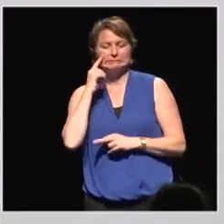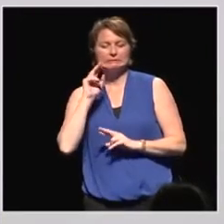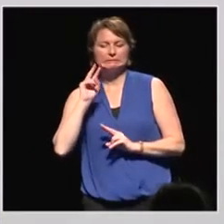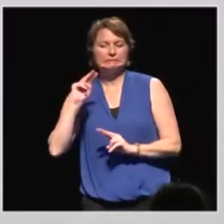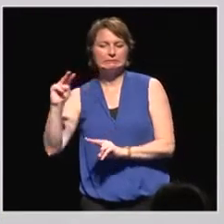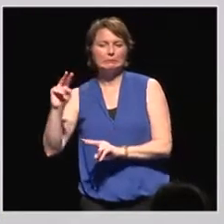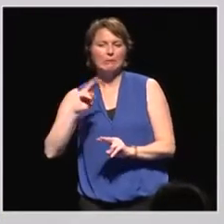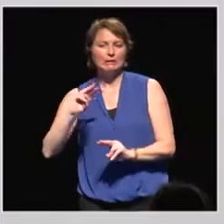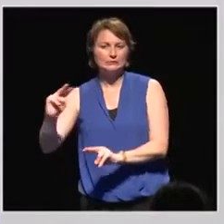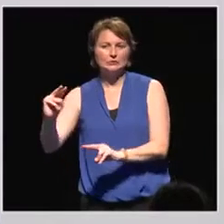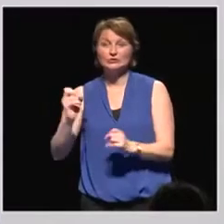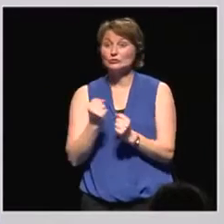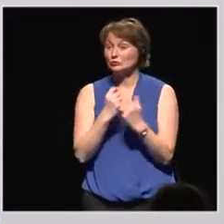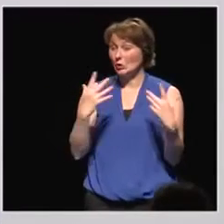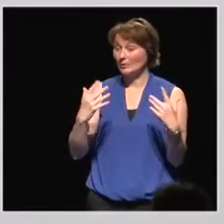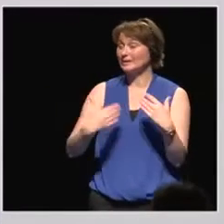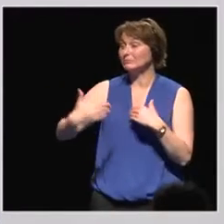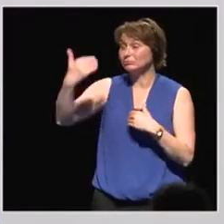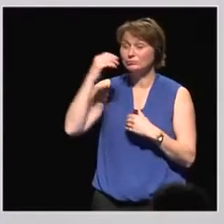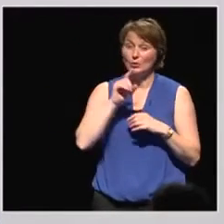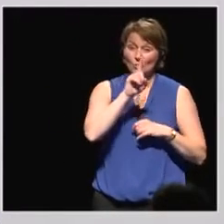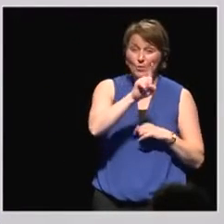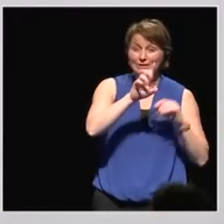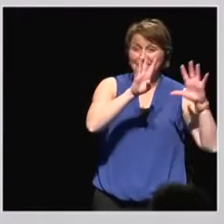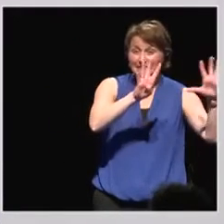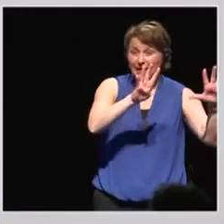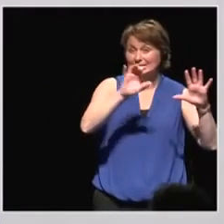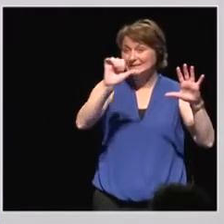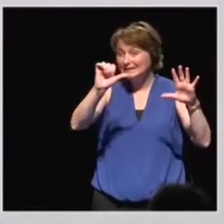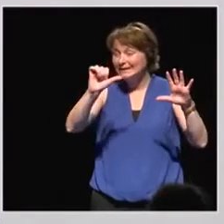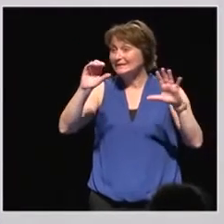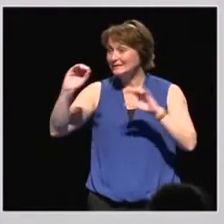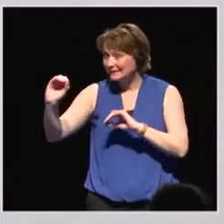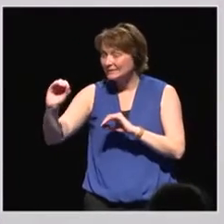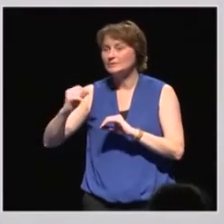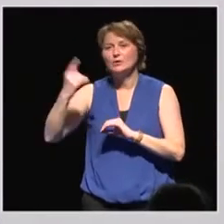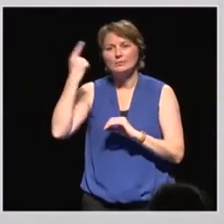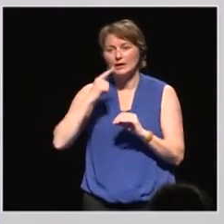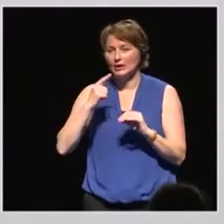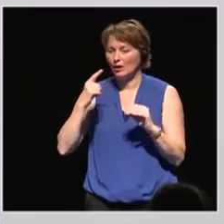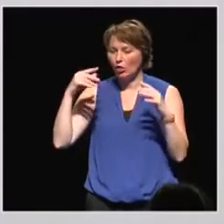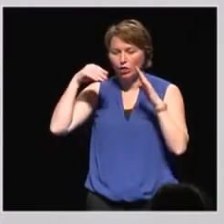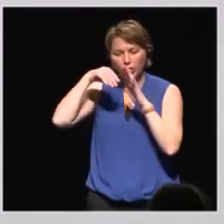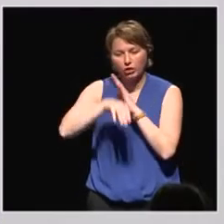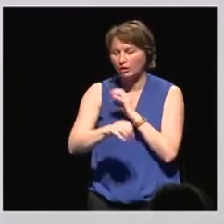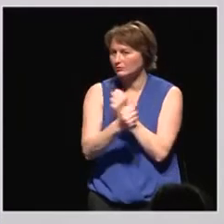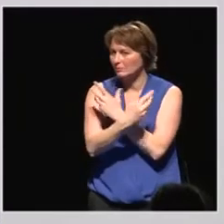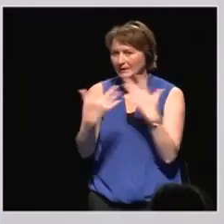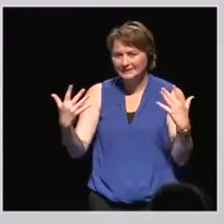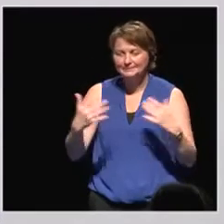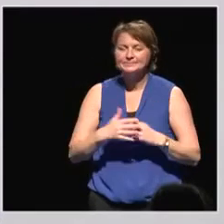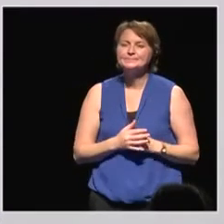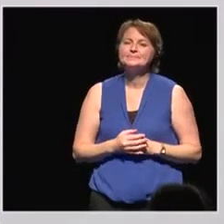of development since the 1960s. But having said that, many